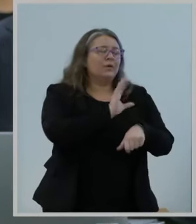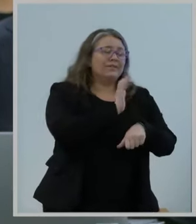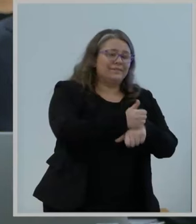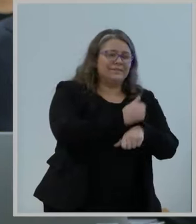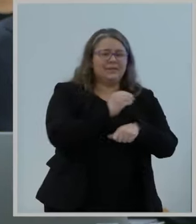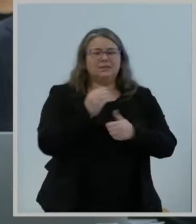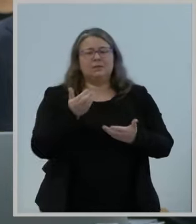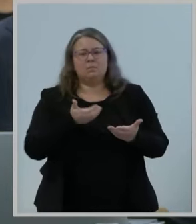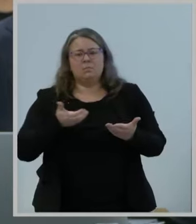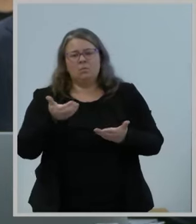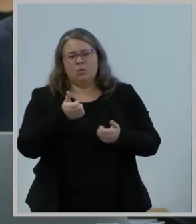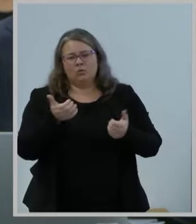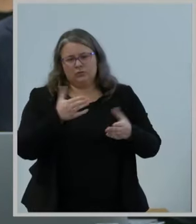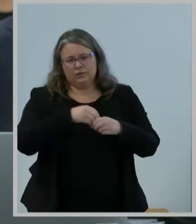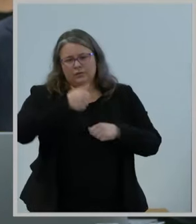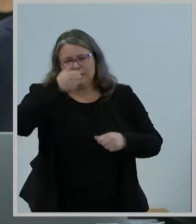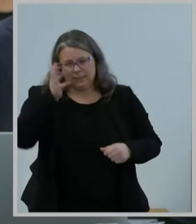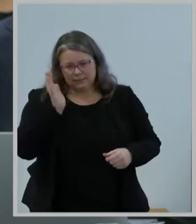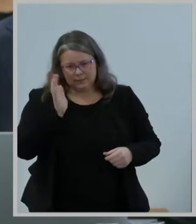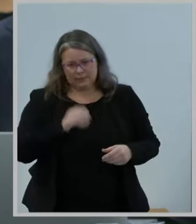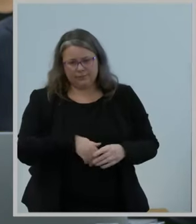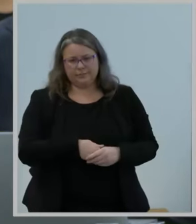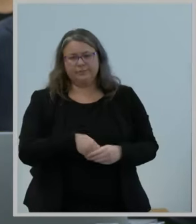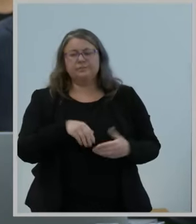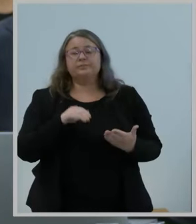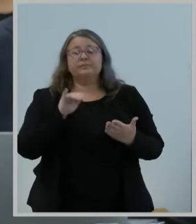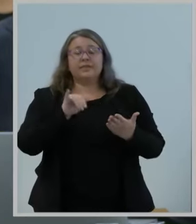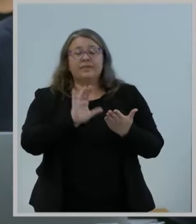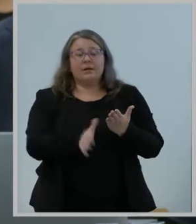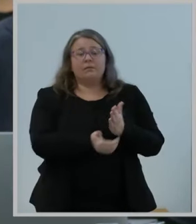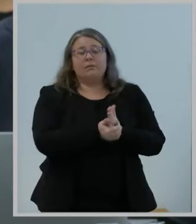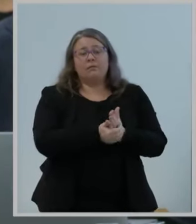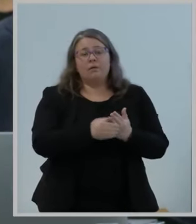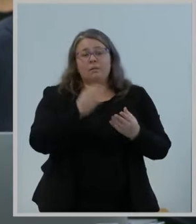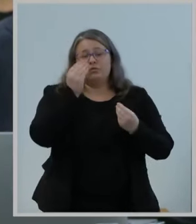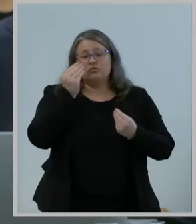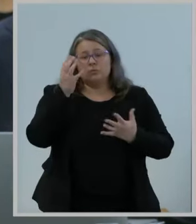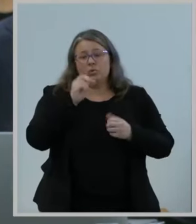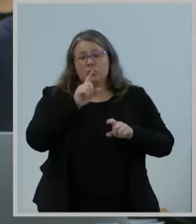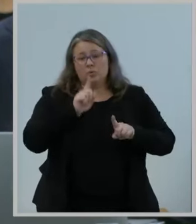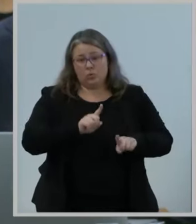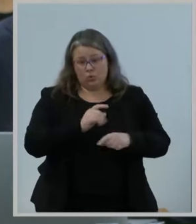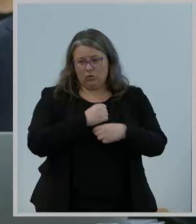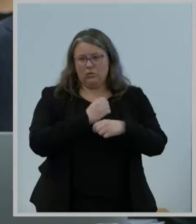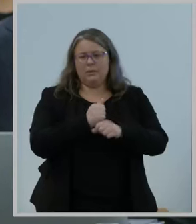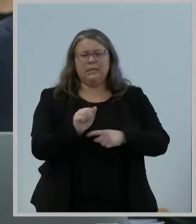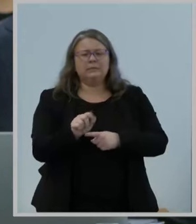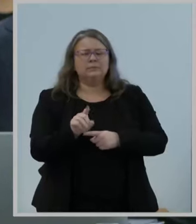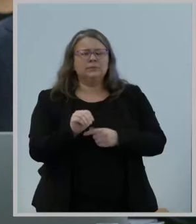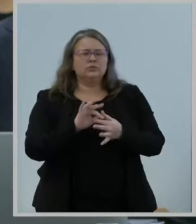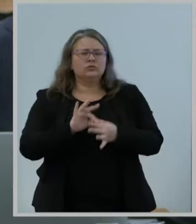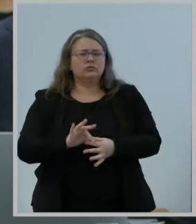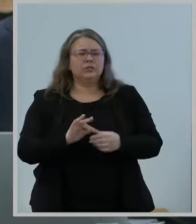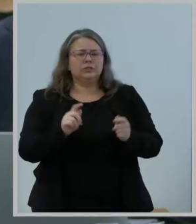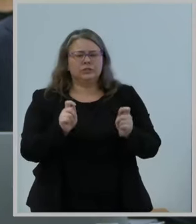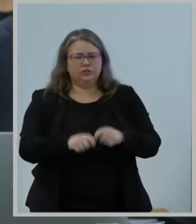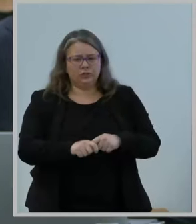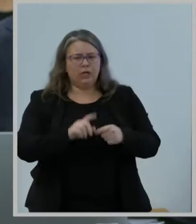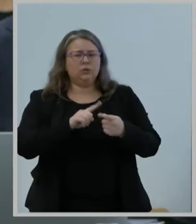Alaska. The accompanying reporting order makes administrative changes to streamline high-cost program rules.